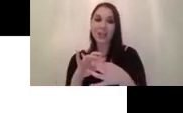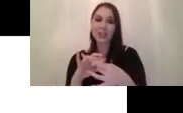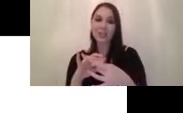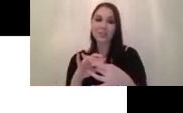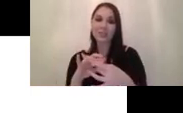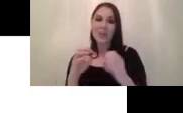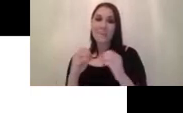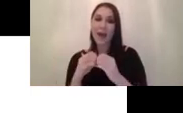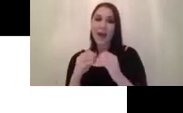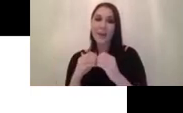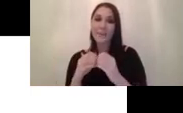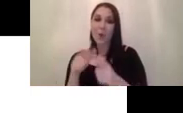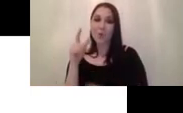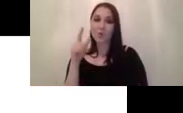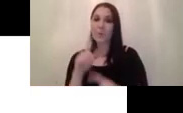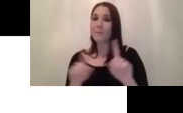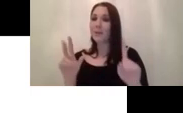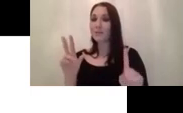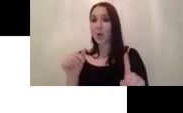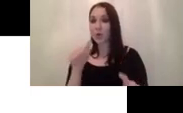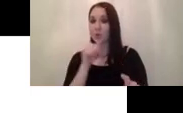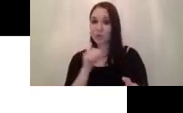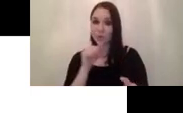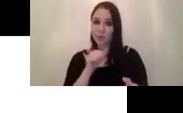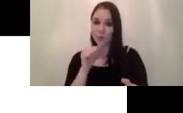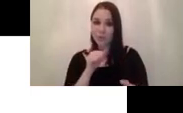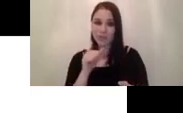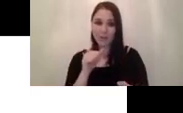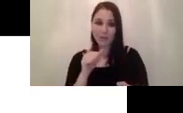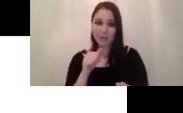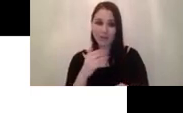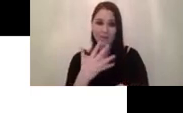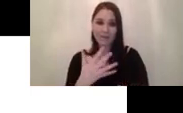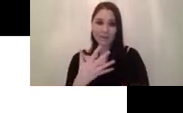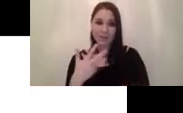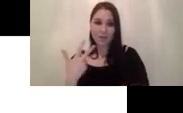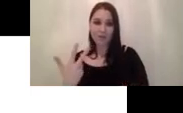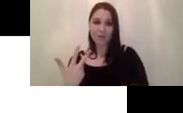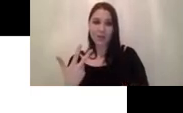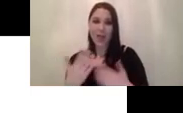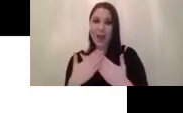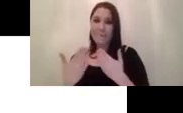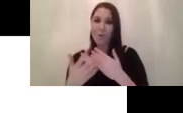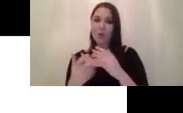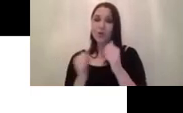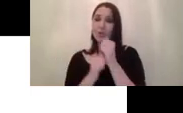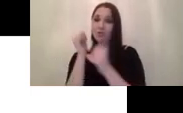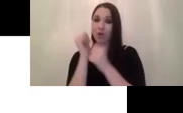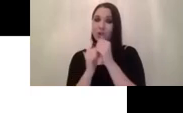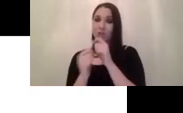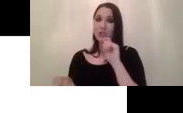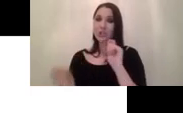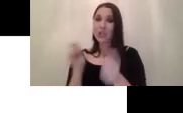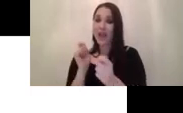it's not using the darkness 53 anymore it's changed the structure a little bit um